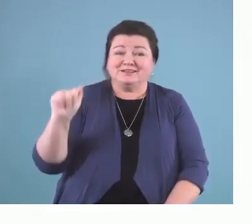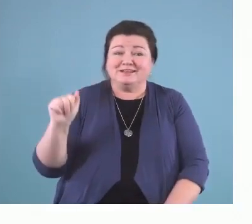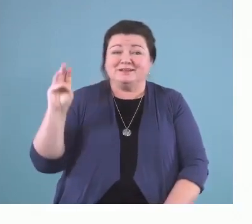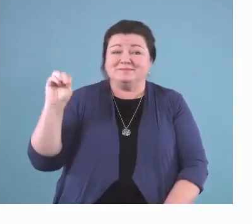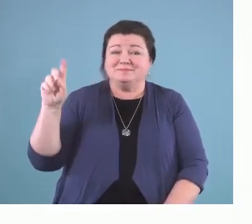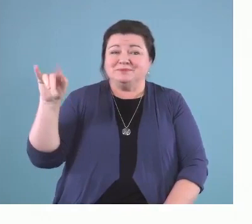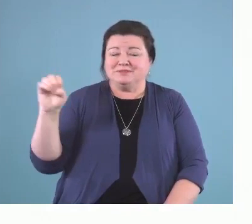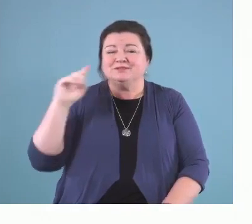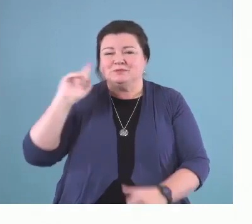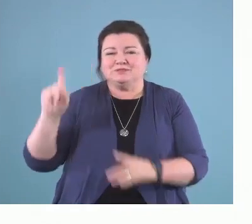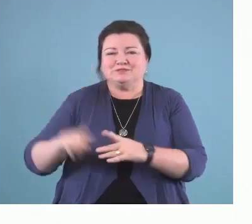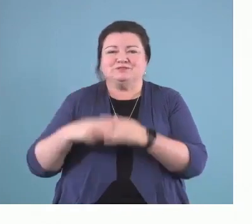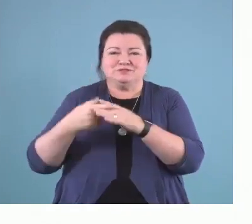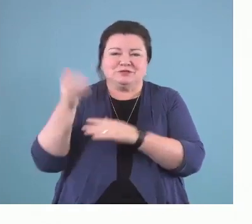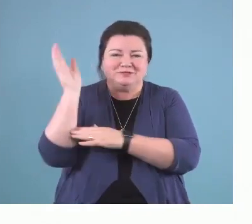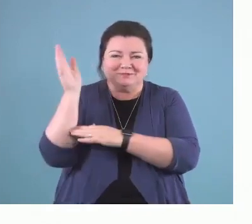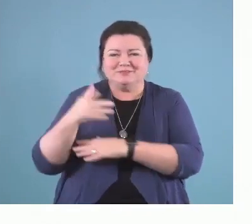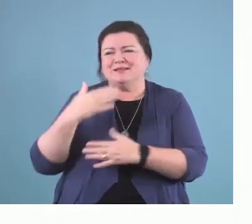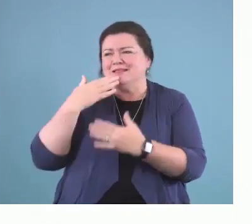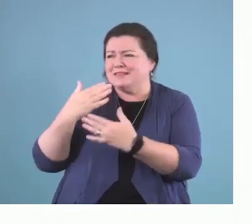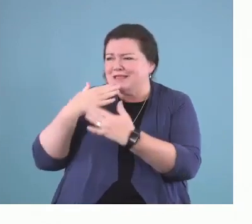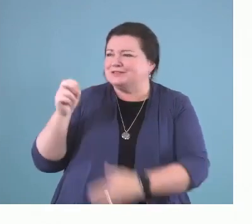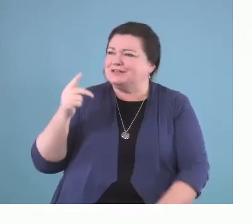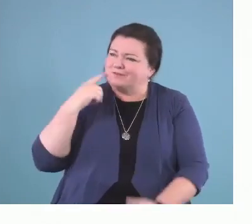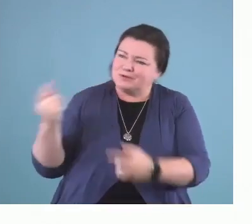presentation. Thank you, Sheila, for being here today.